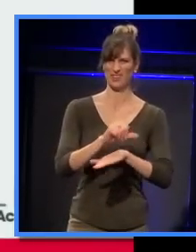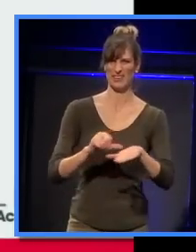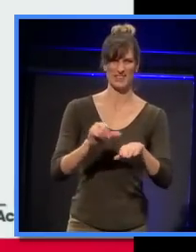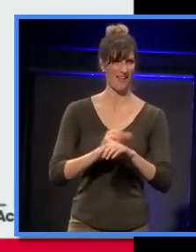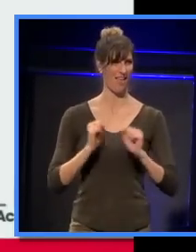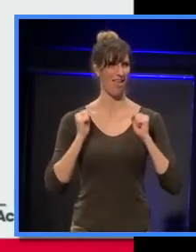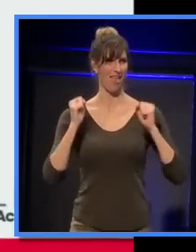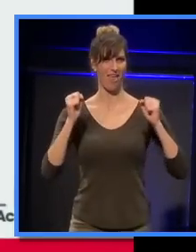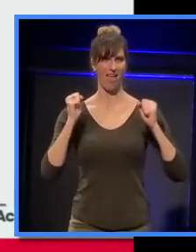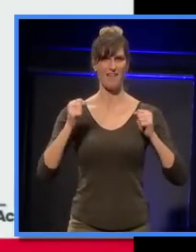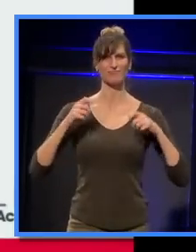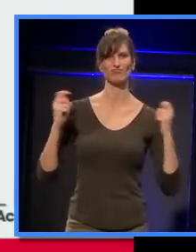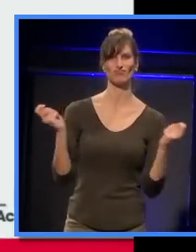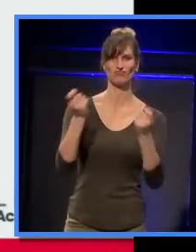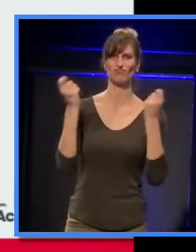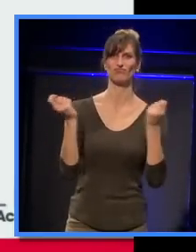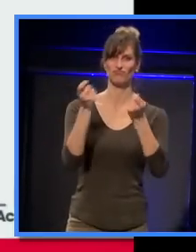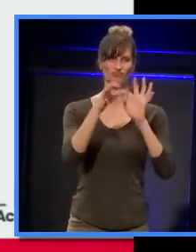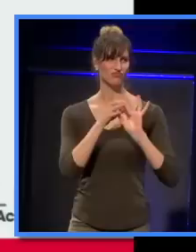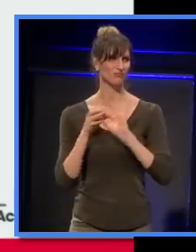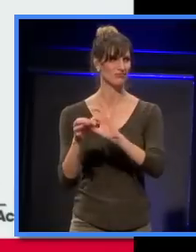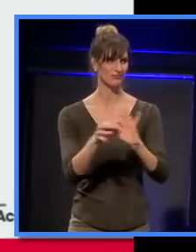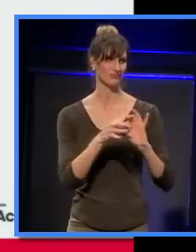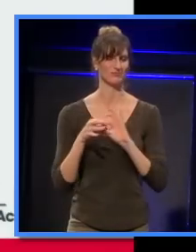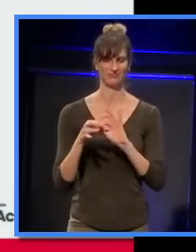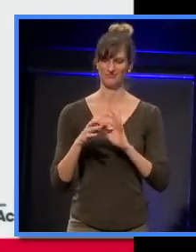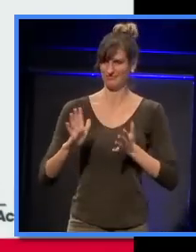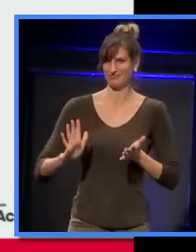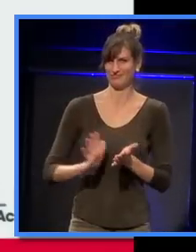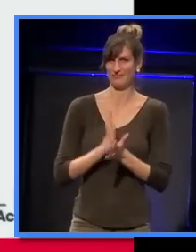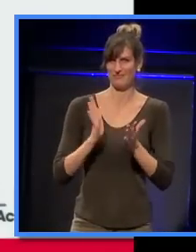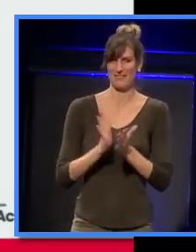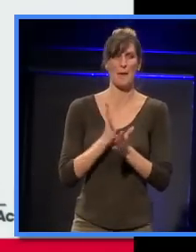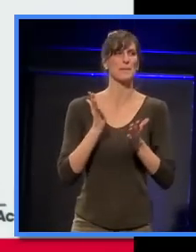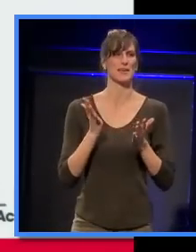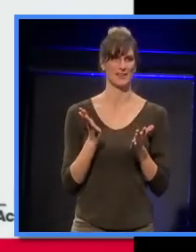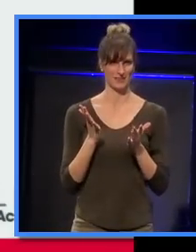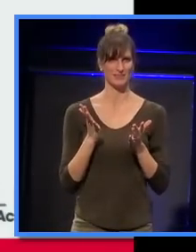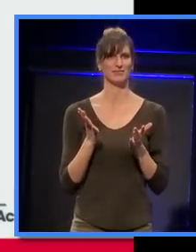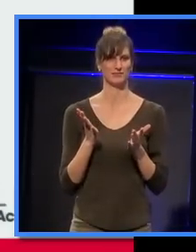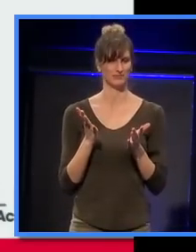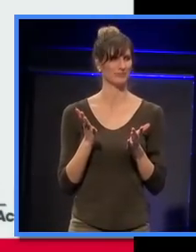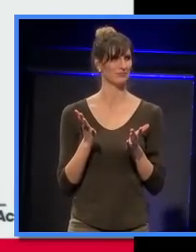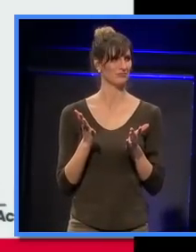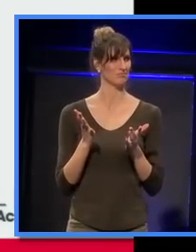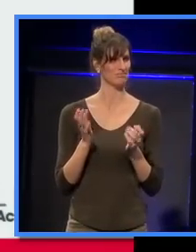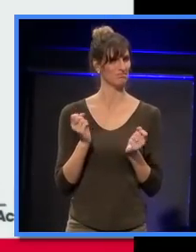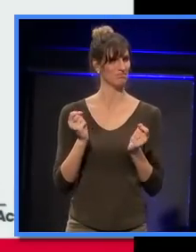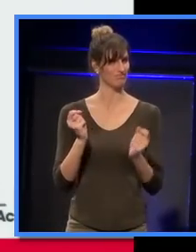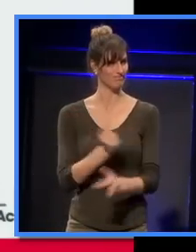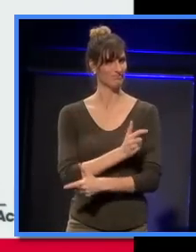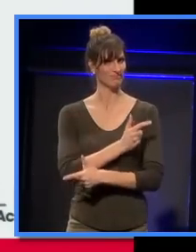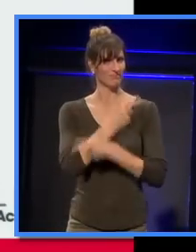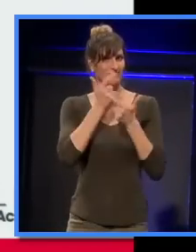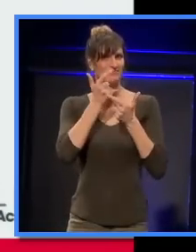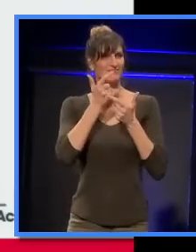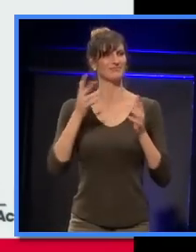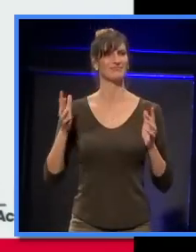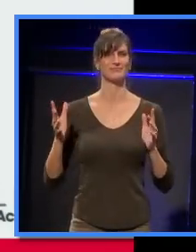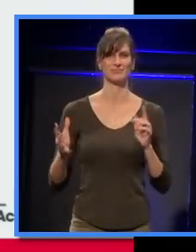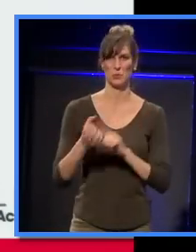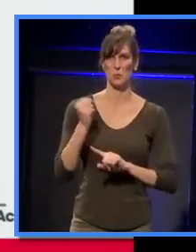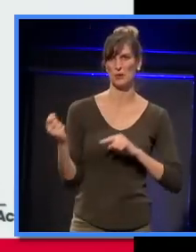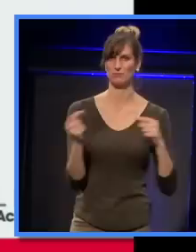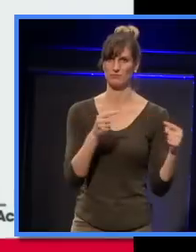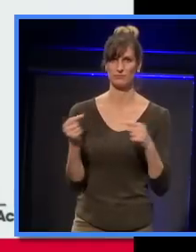of course, we're highly delighted to win this amazing project with